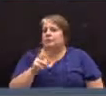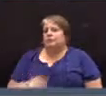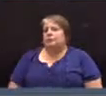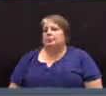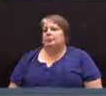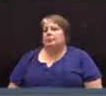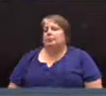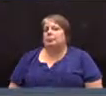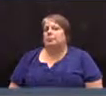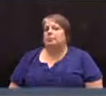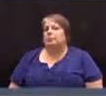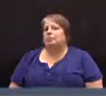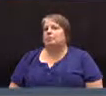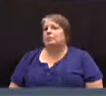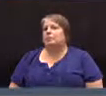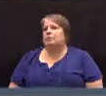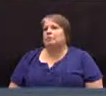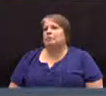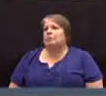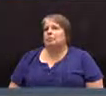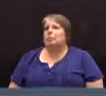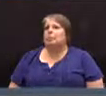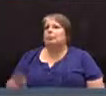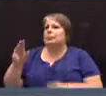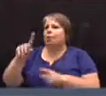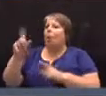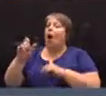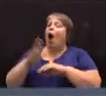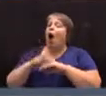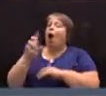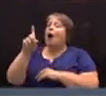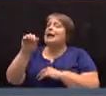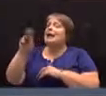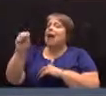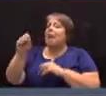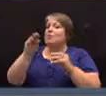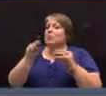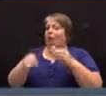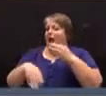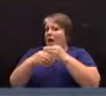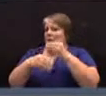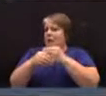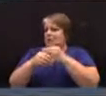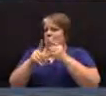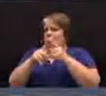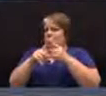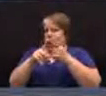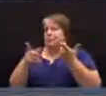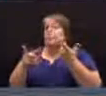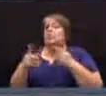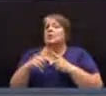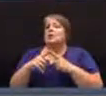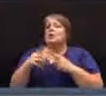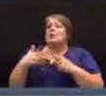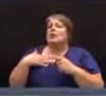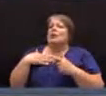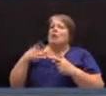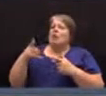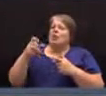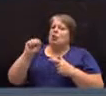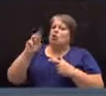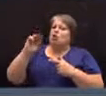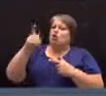The question is on the Times motion to amend. Thank you, Mr. Moderator. Don Webster, District 3. I'm not going to discuss